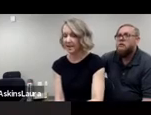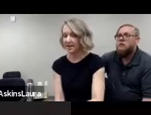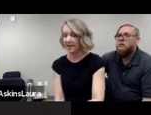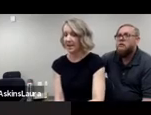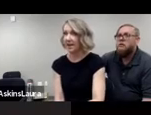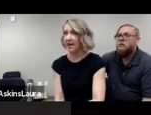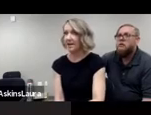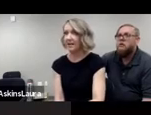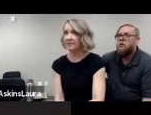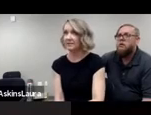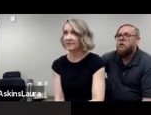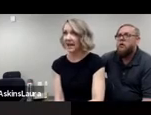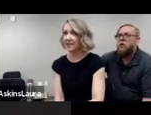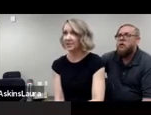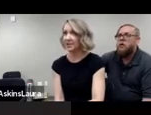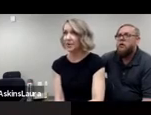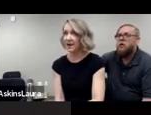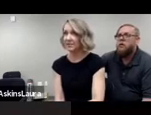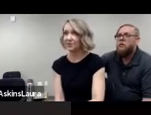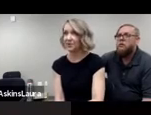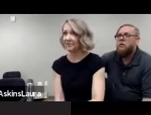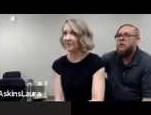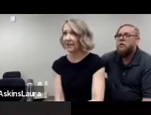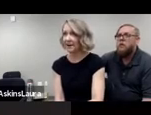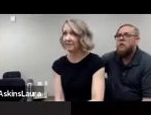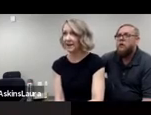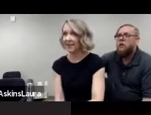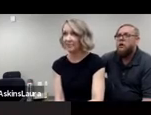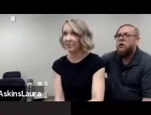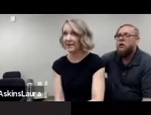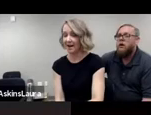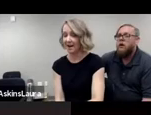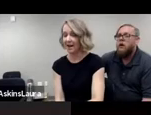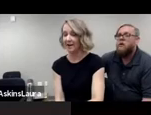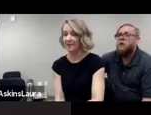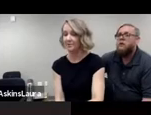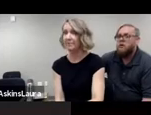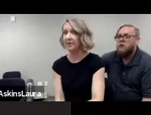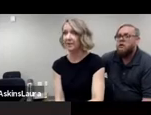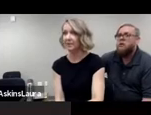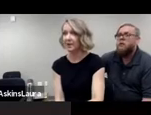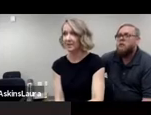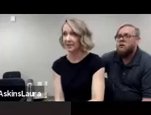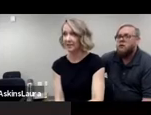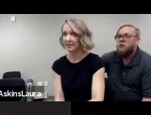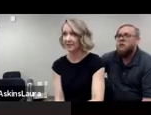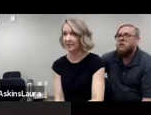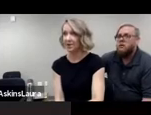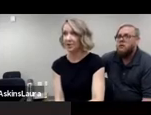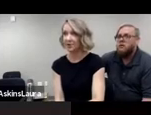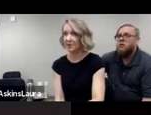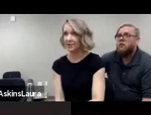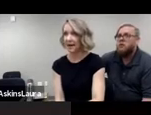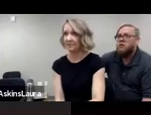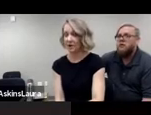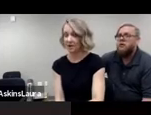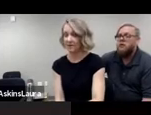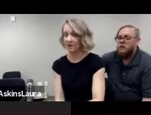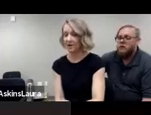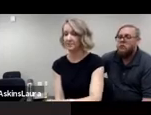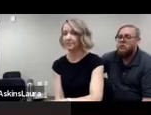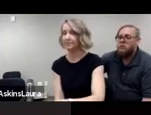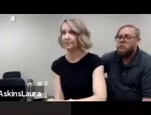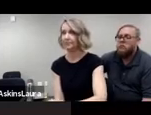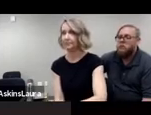plus, and that actually equates to roughly about 5.9 million residents who are deaf